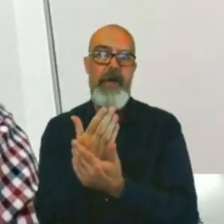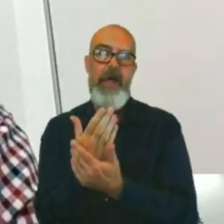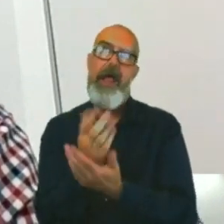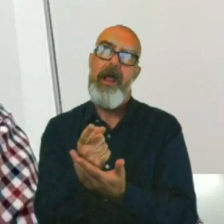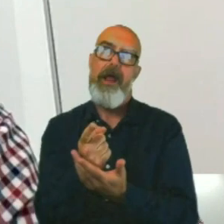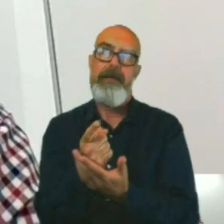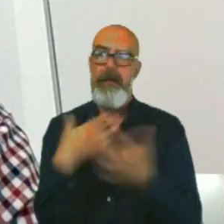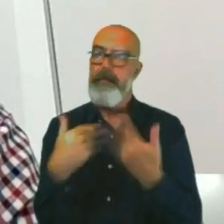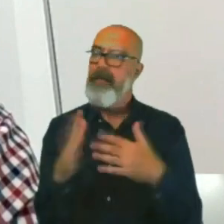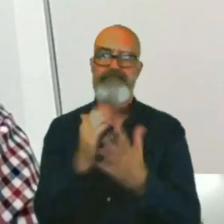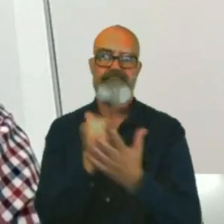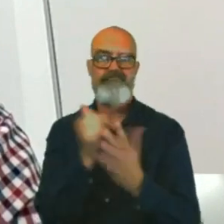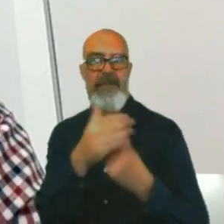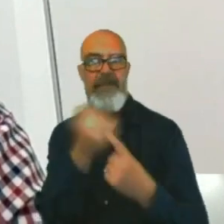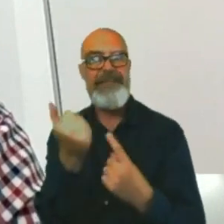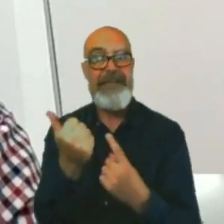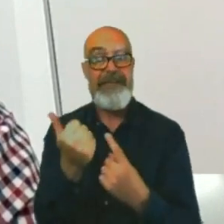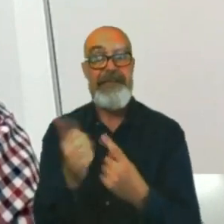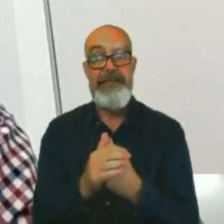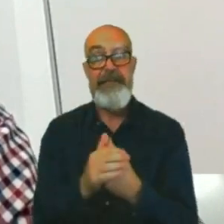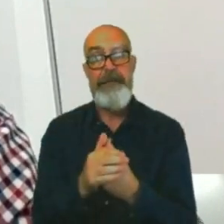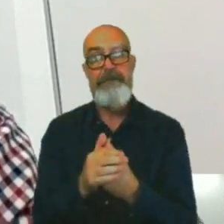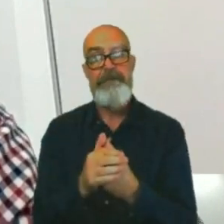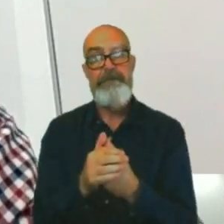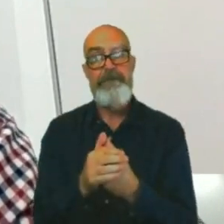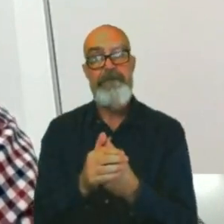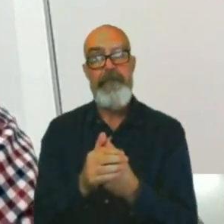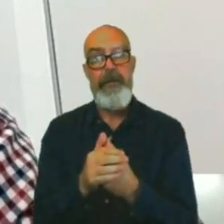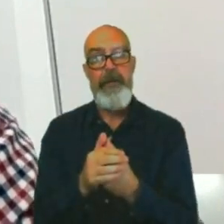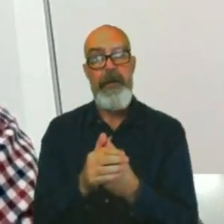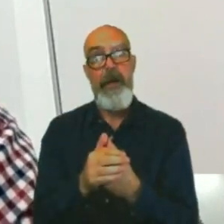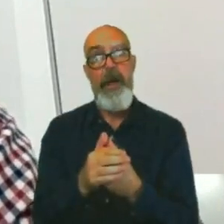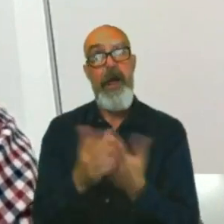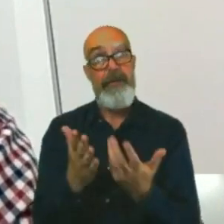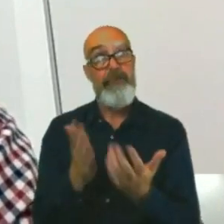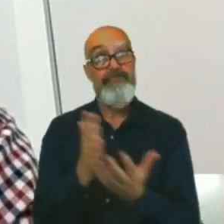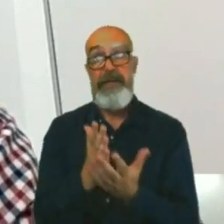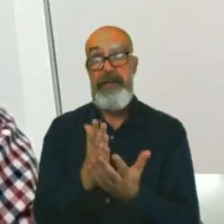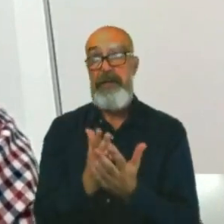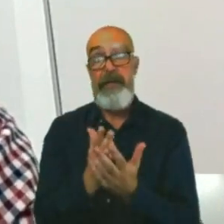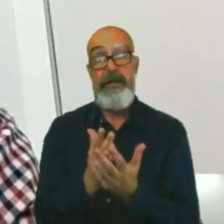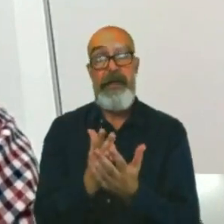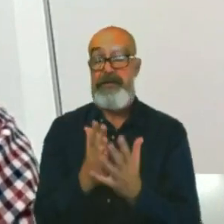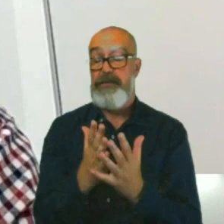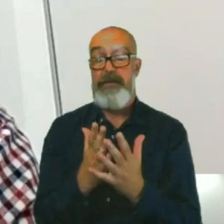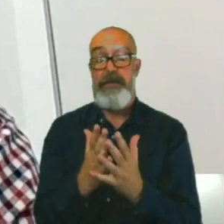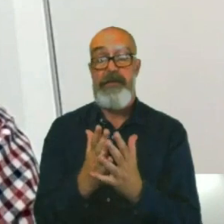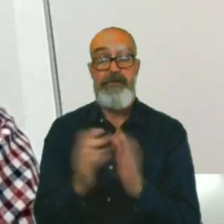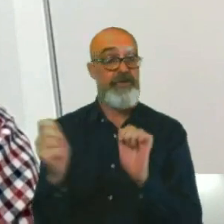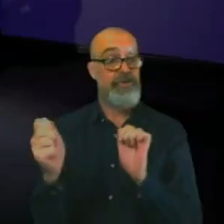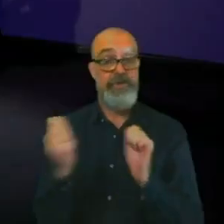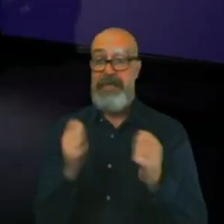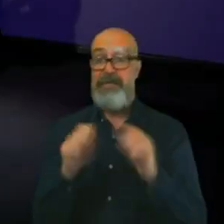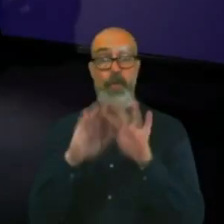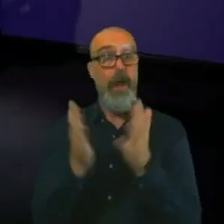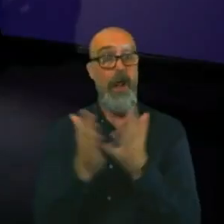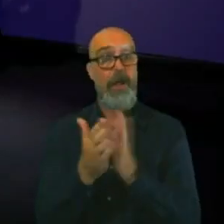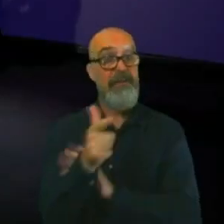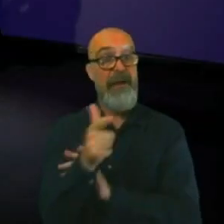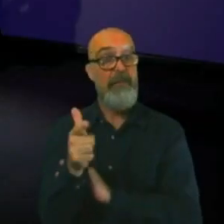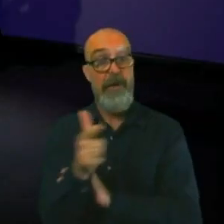and is possibly revolutionising some of the camera technology. That's just incredible.